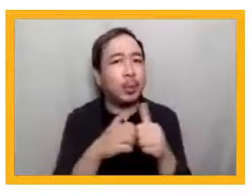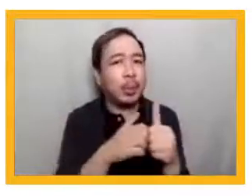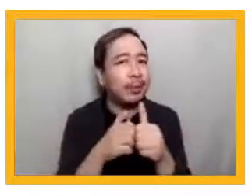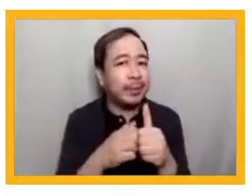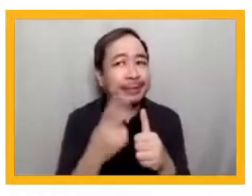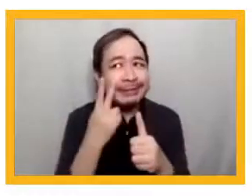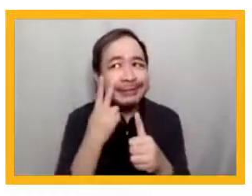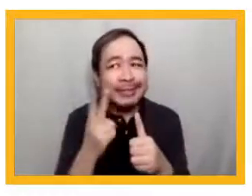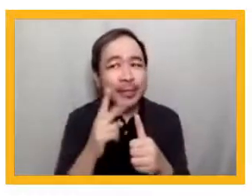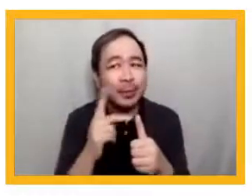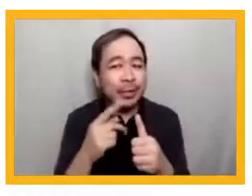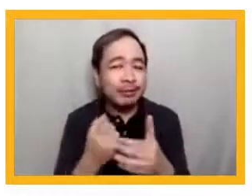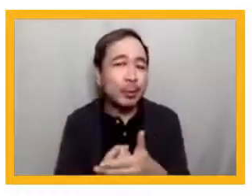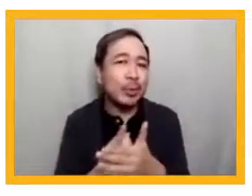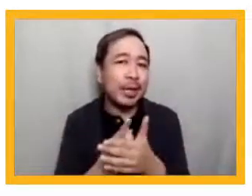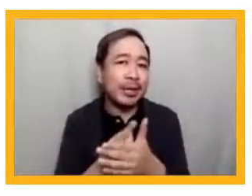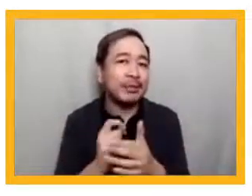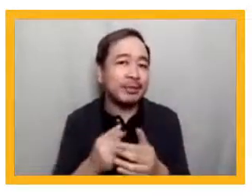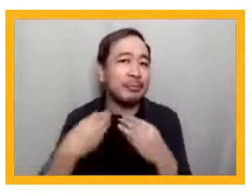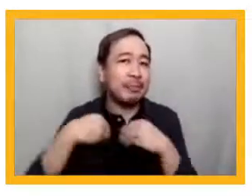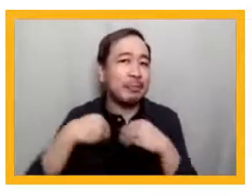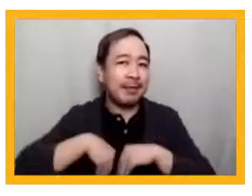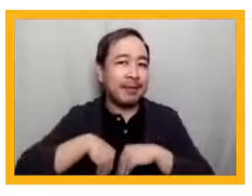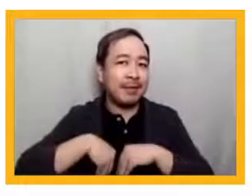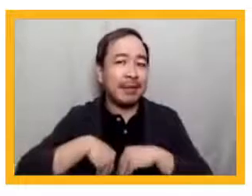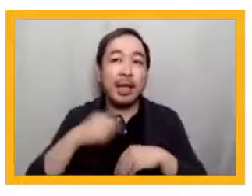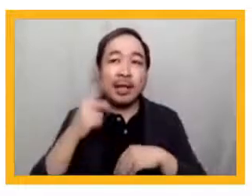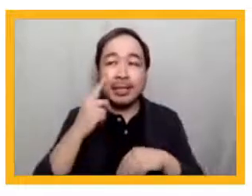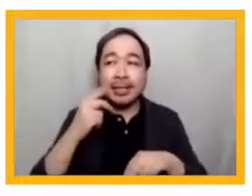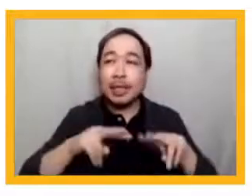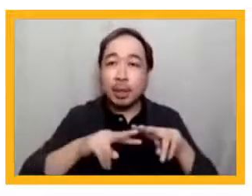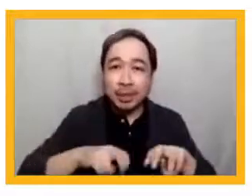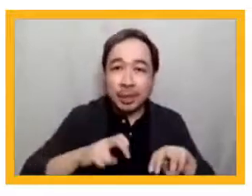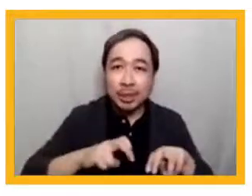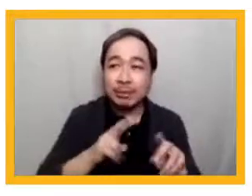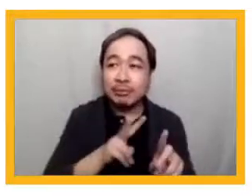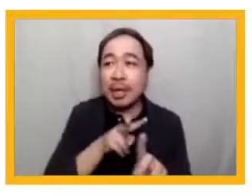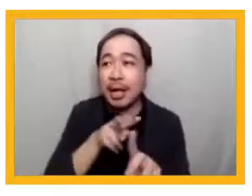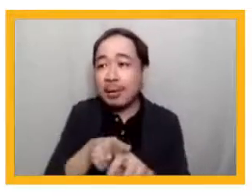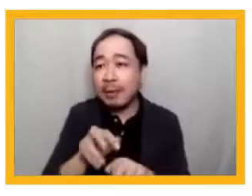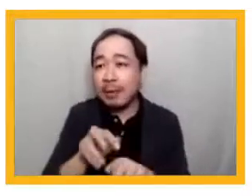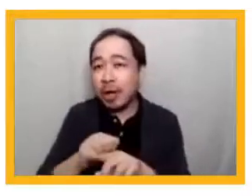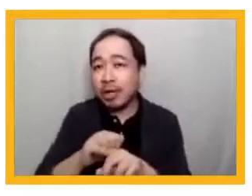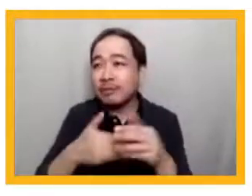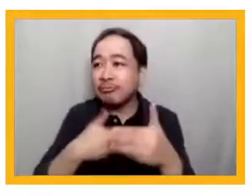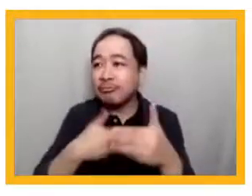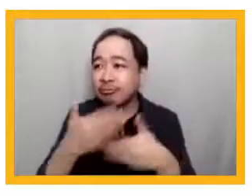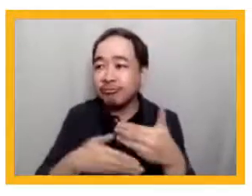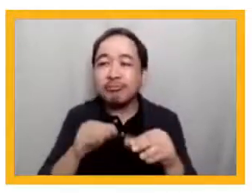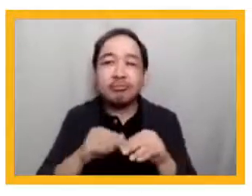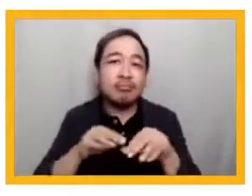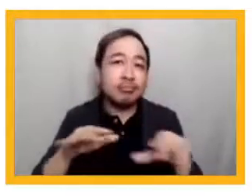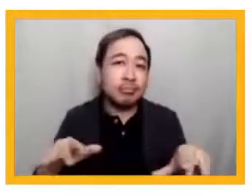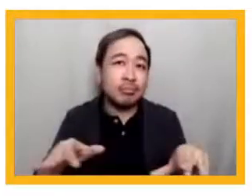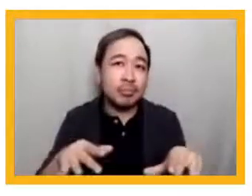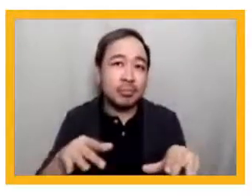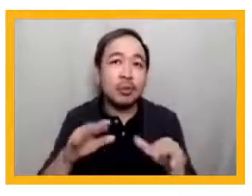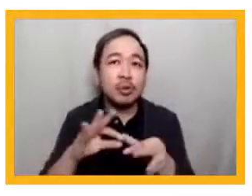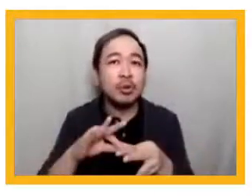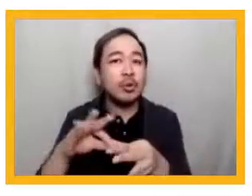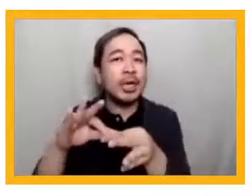convergence in different contexts, from research to practice at a wider scale. It helps all key players to work in harmony with a united goal.